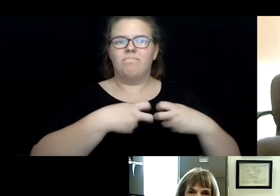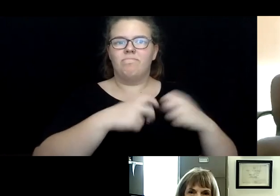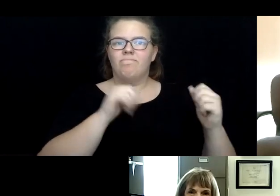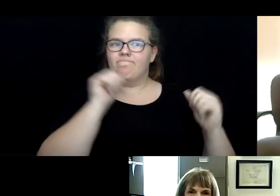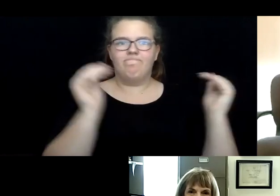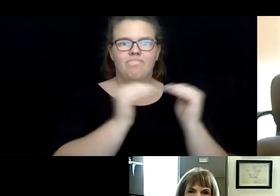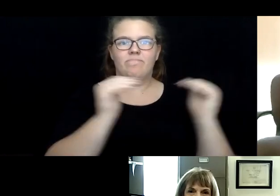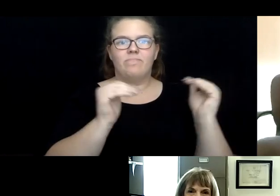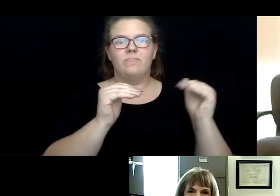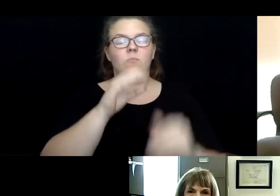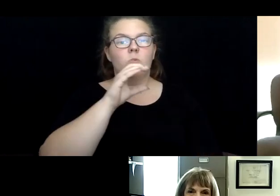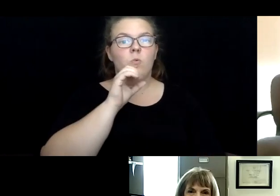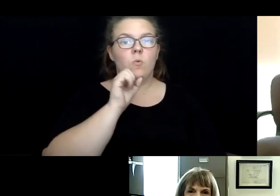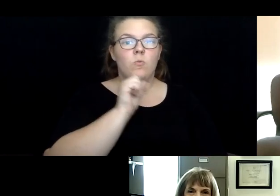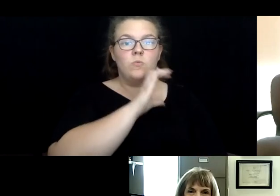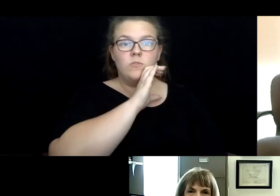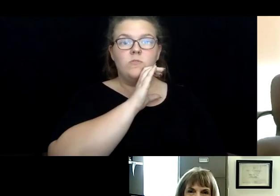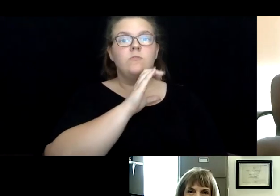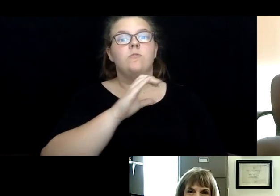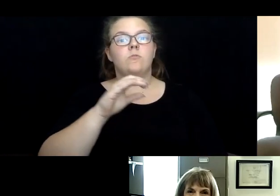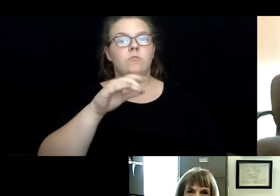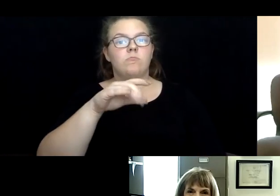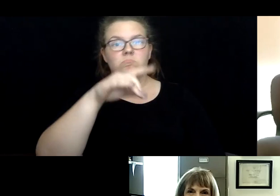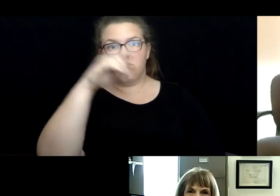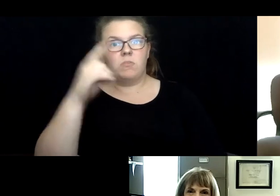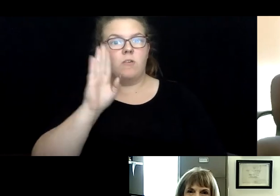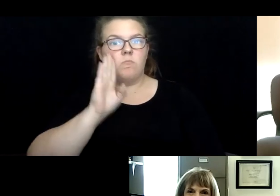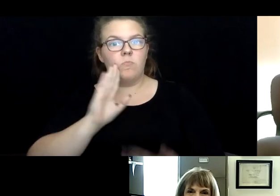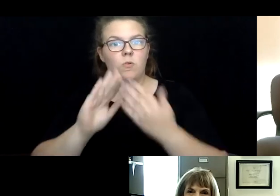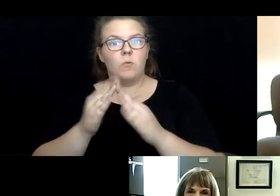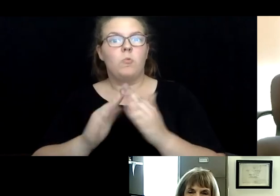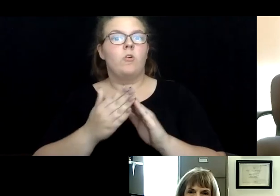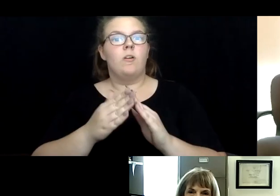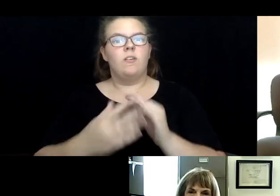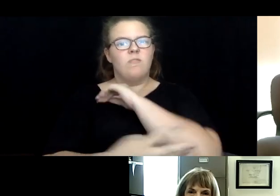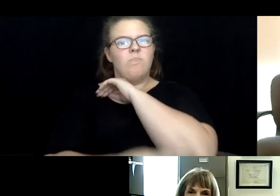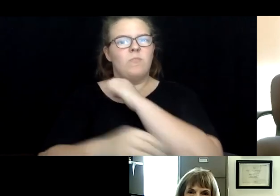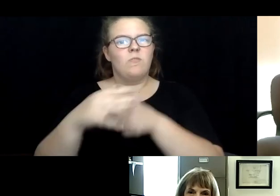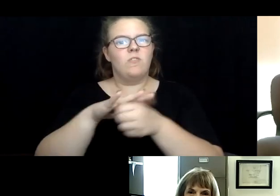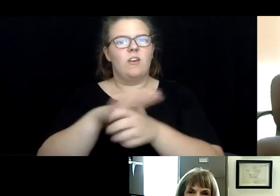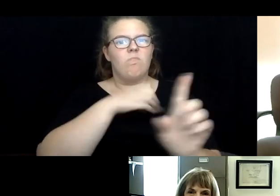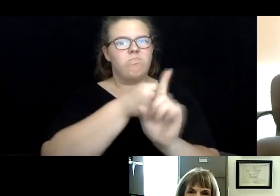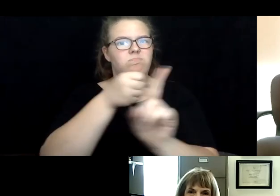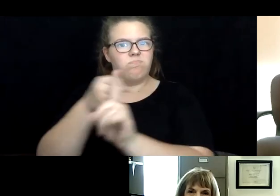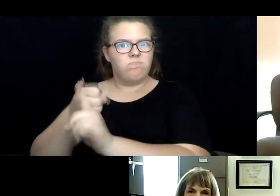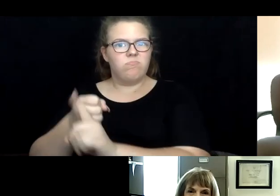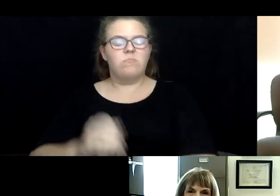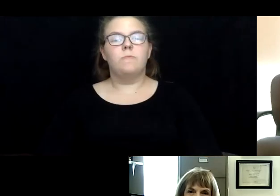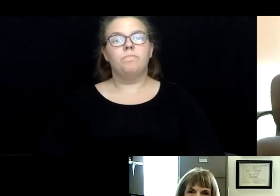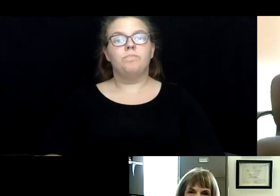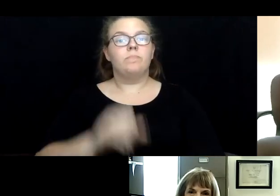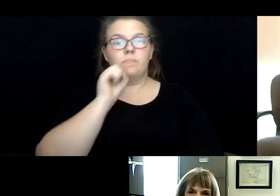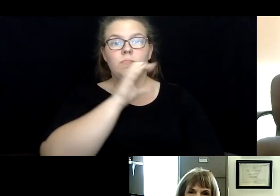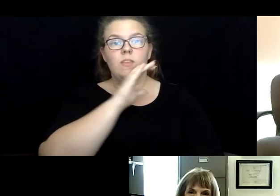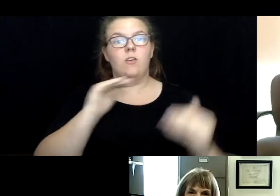and members of Black and Brown communities have been more severely impacted. The Elder Justice Committee values all